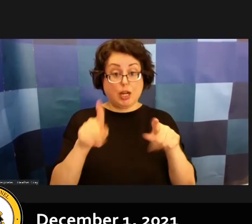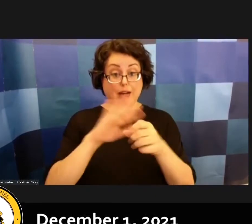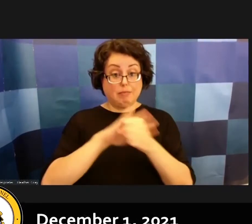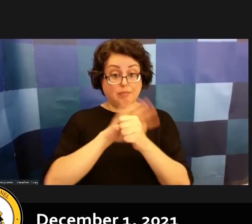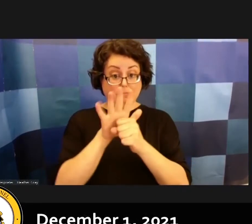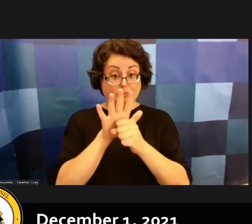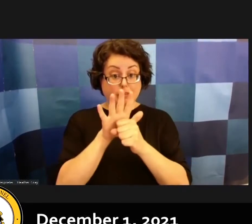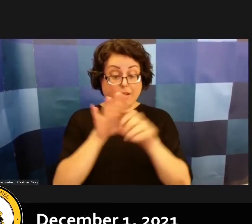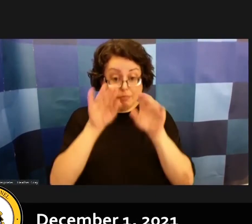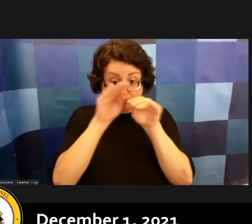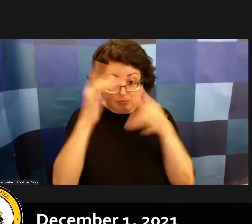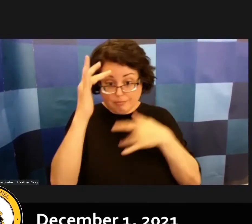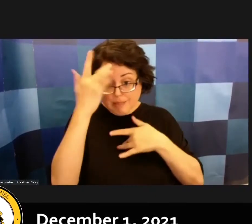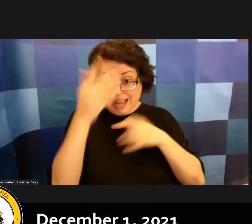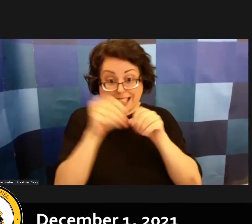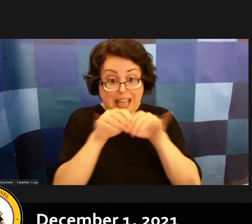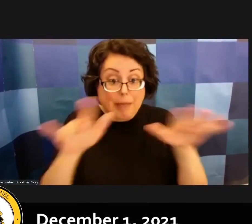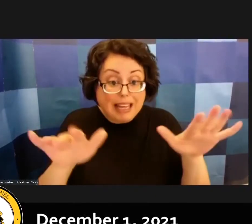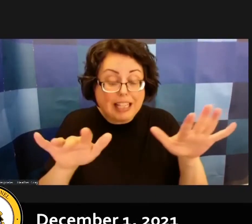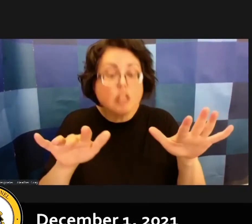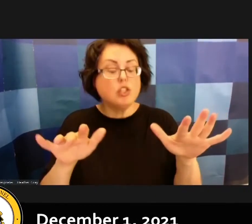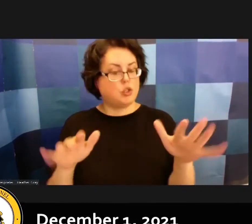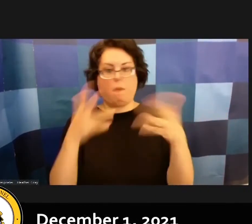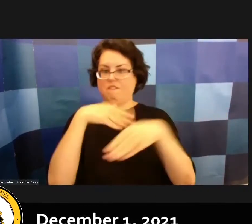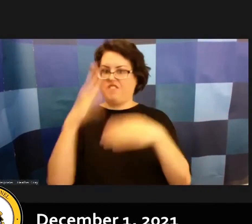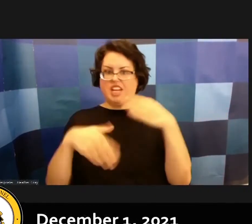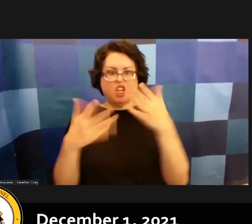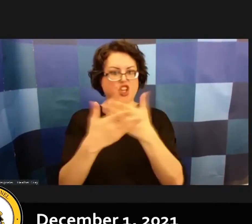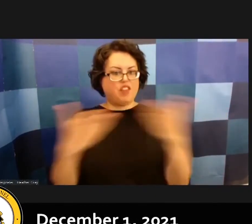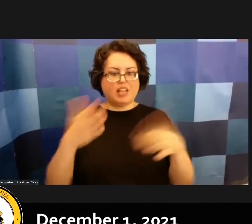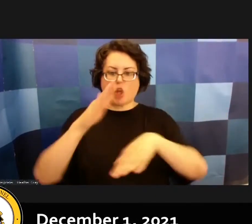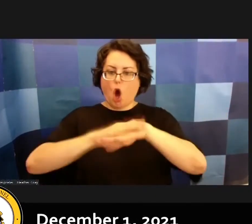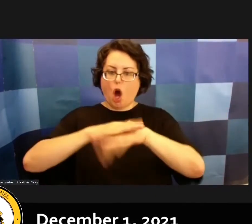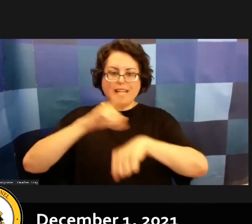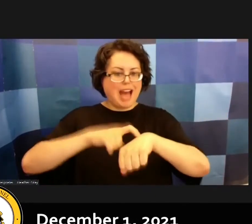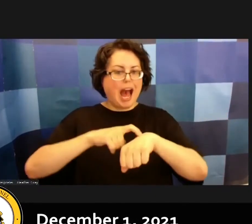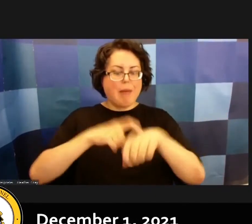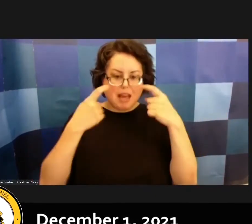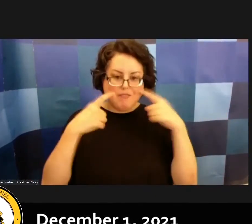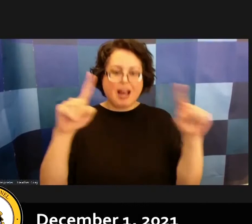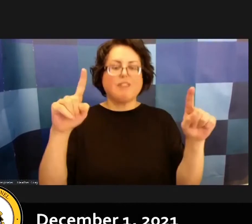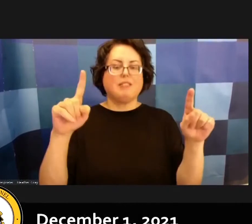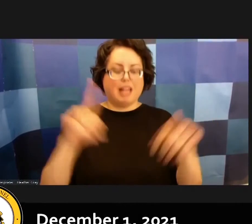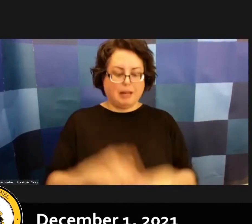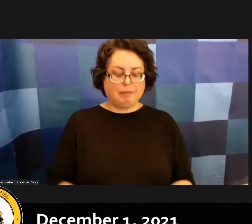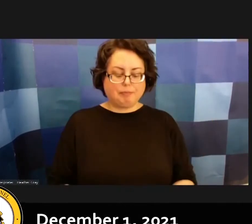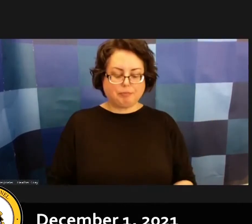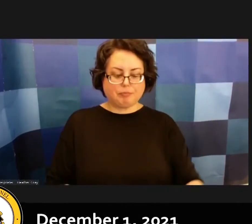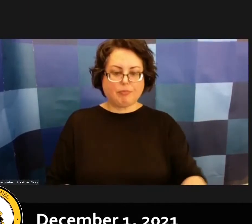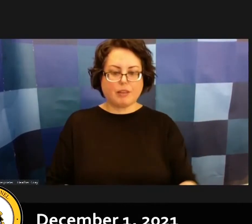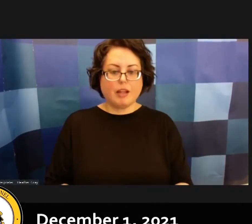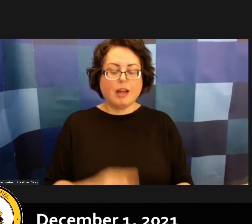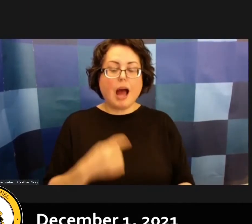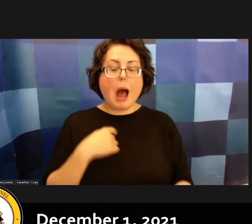to get things done timely and effectively and i'm happy to answer any questions